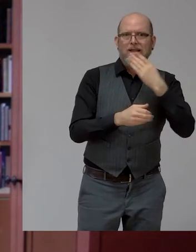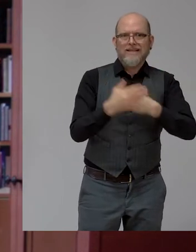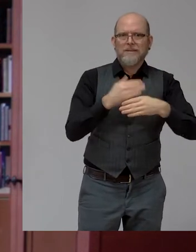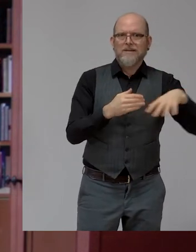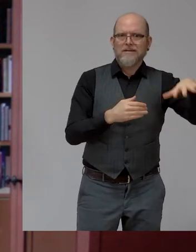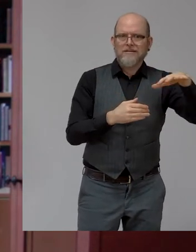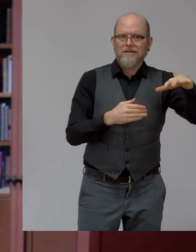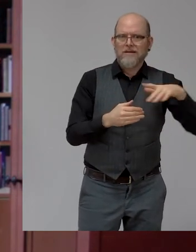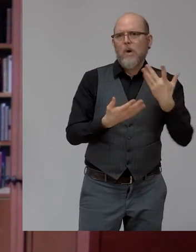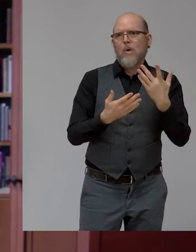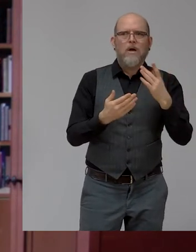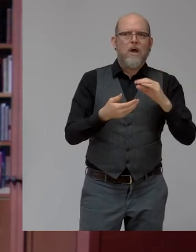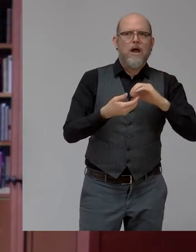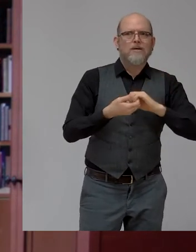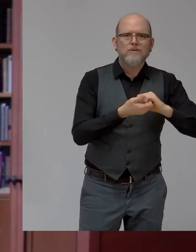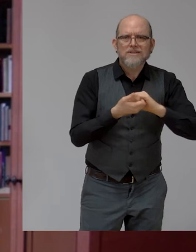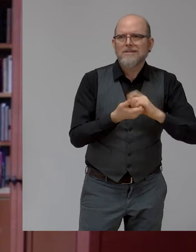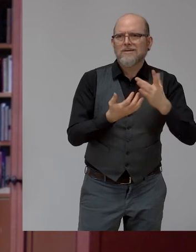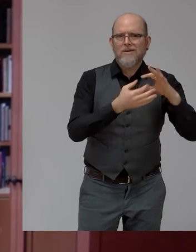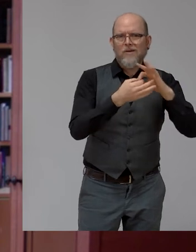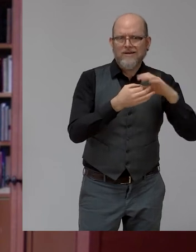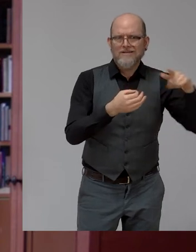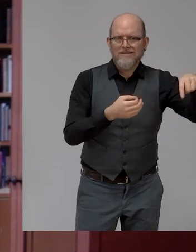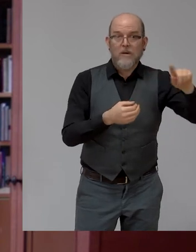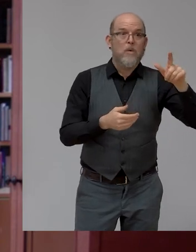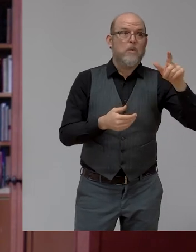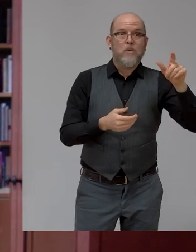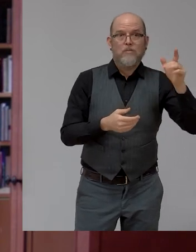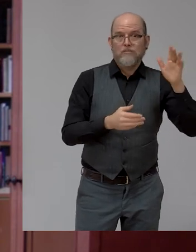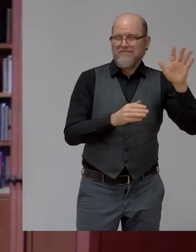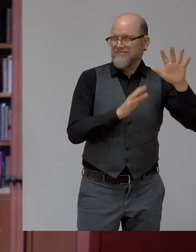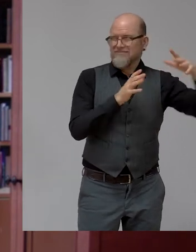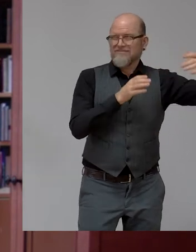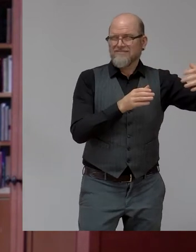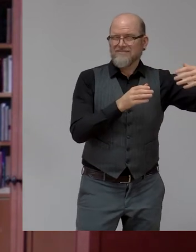charities working on behalf of people with disabilities. We've got public policy makers.